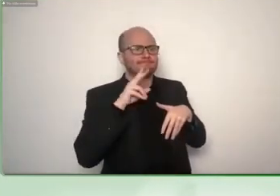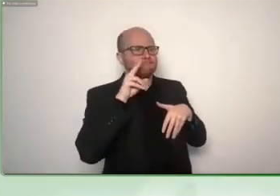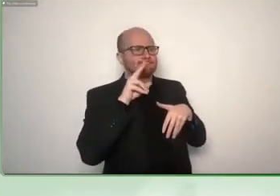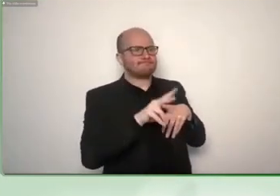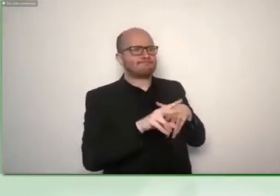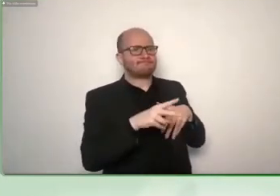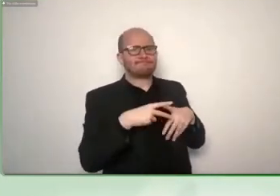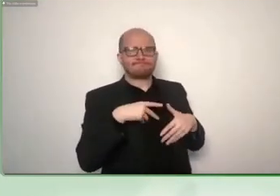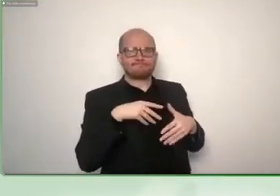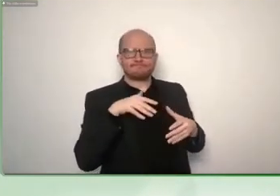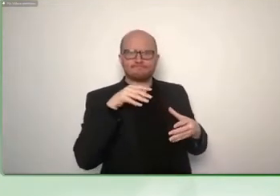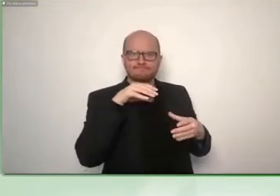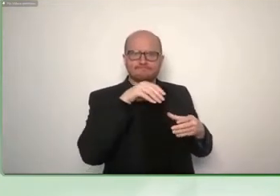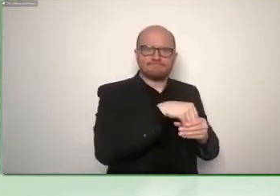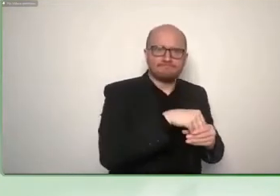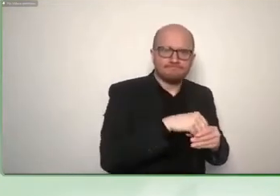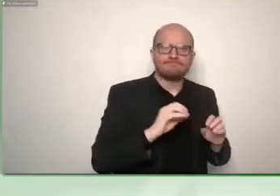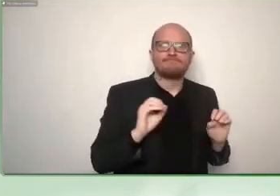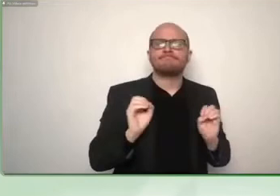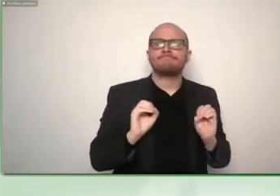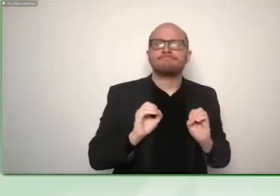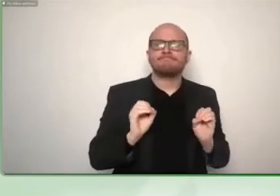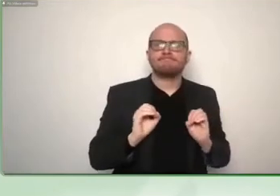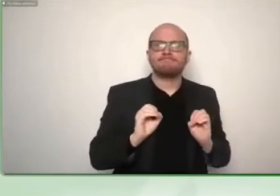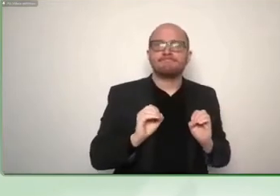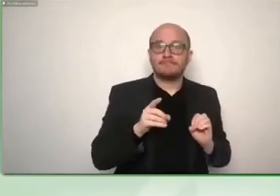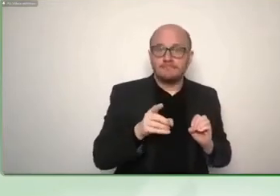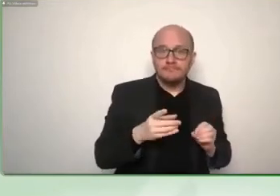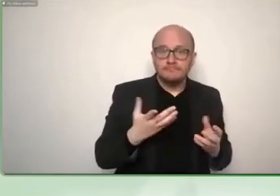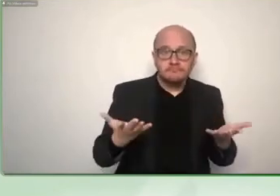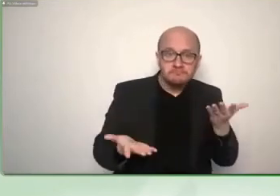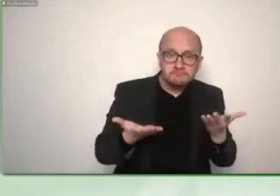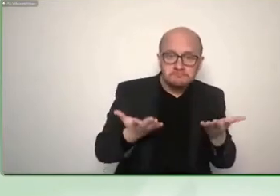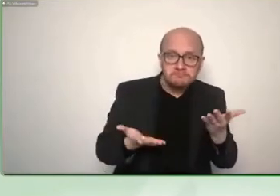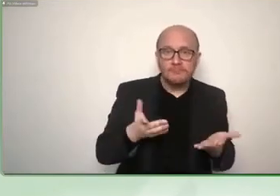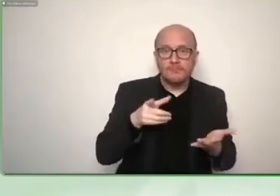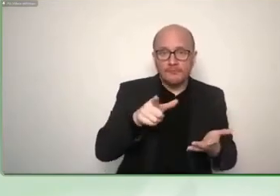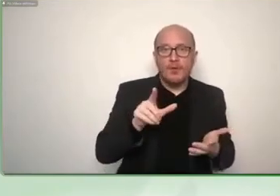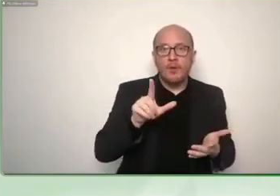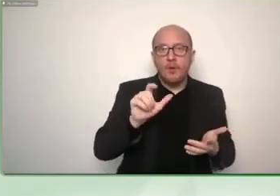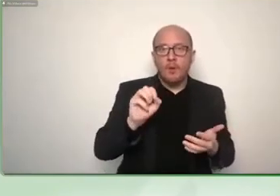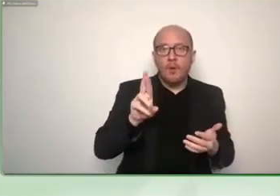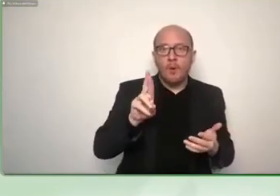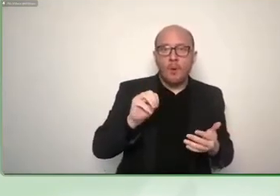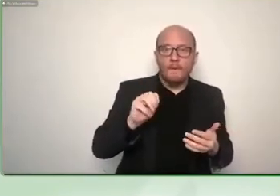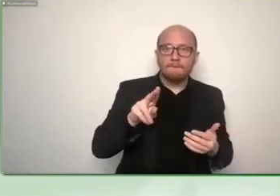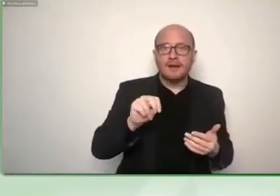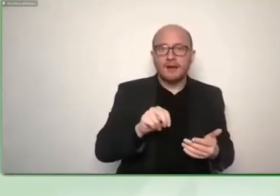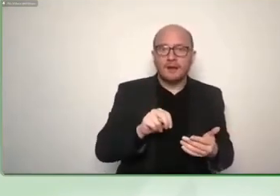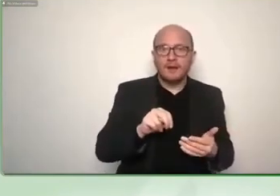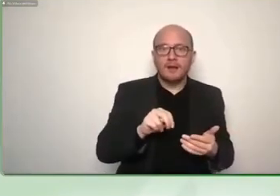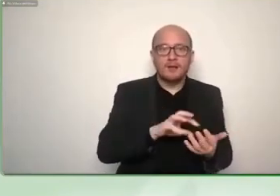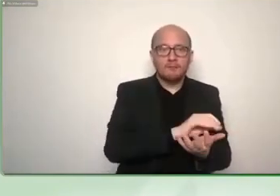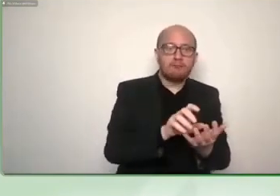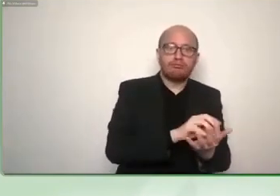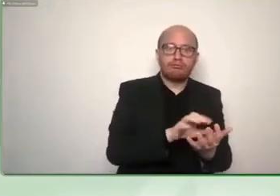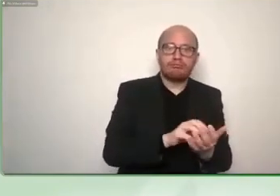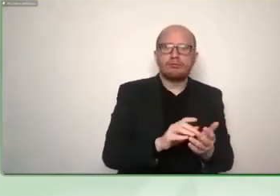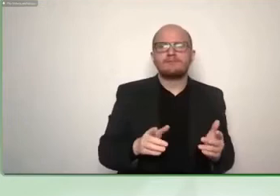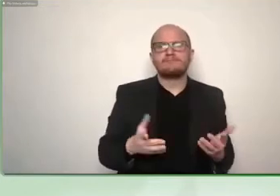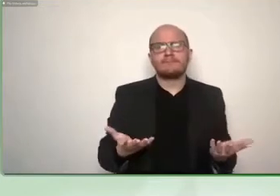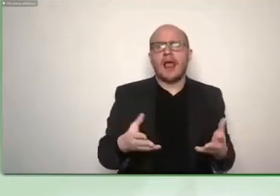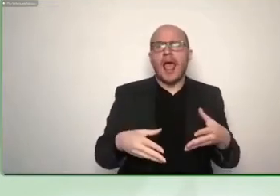um you will um just get a summary of what's going on and then